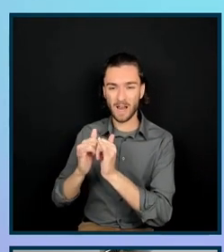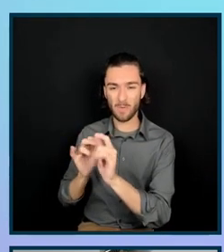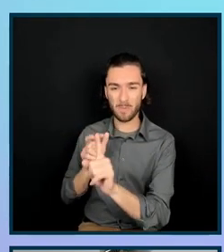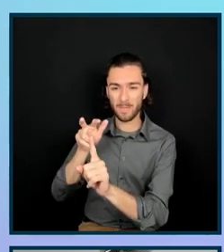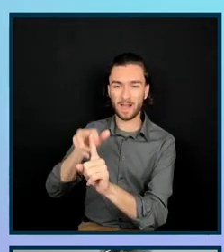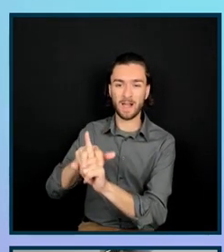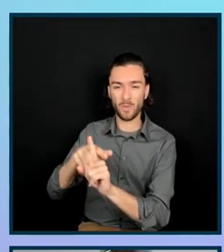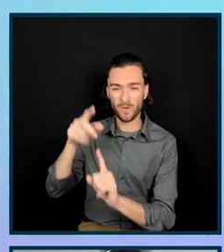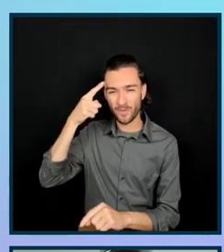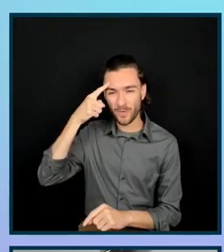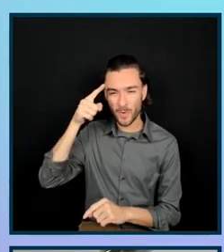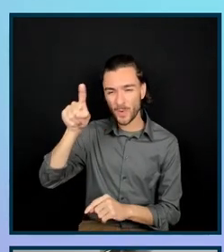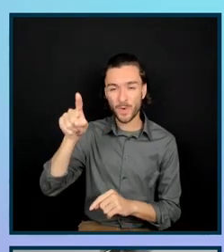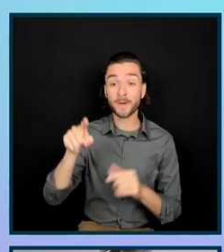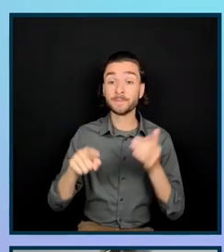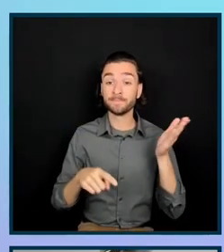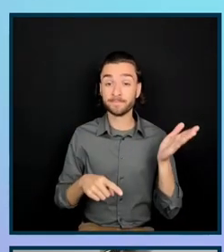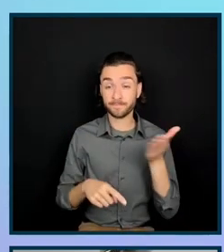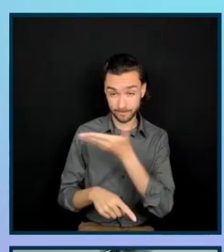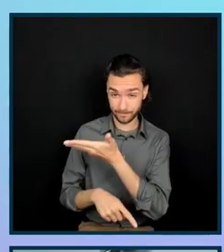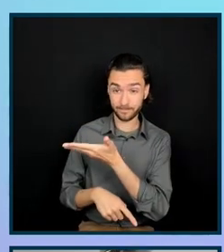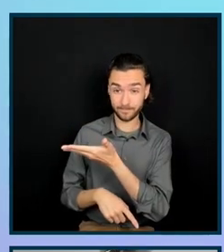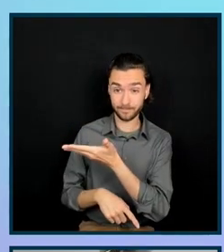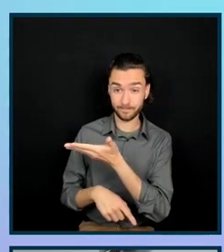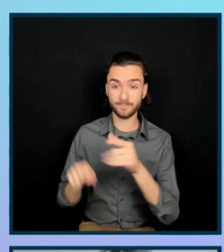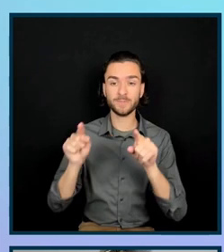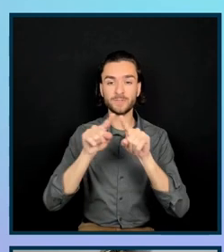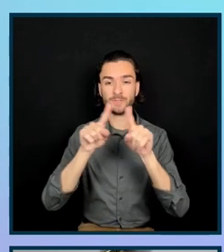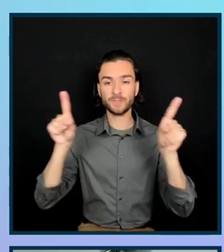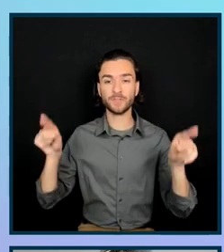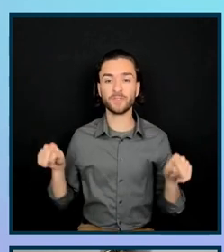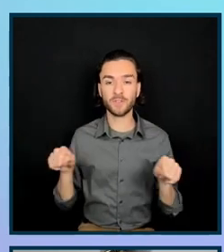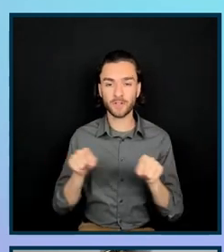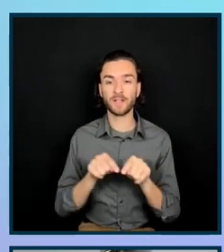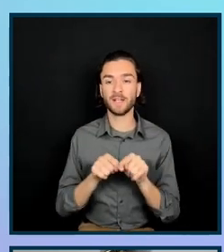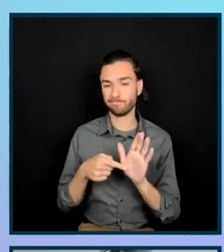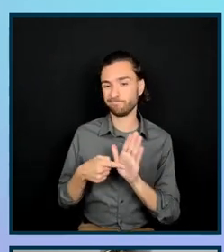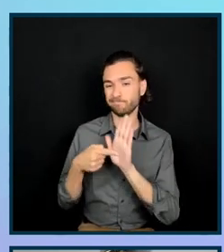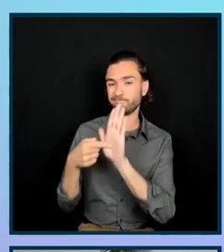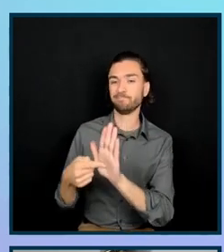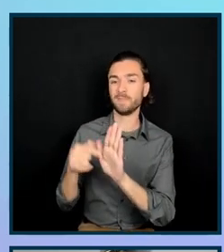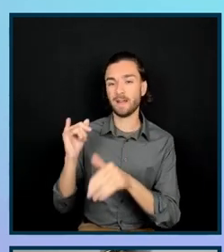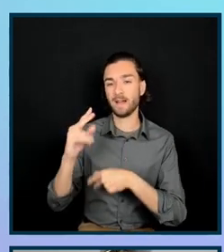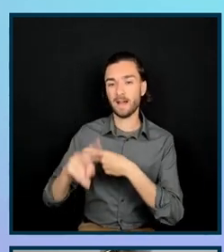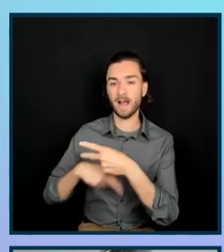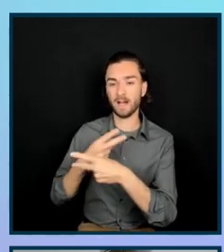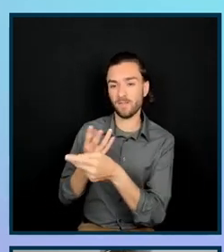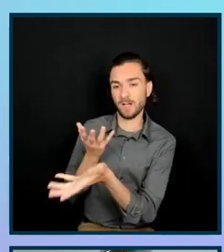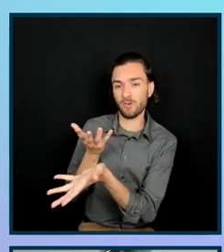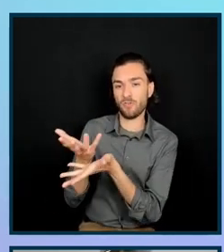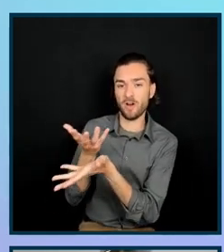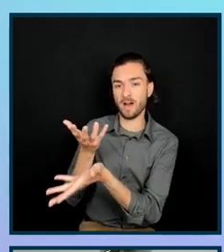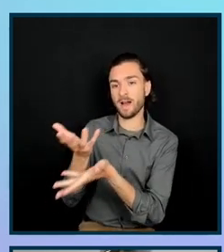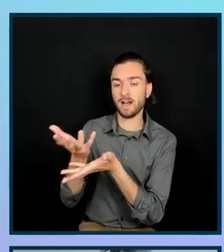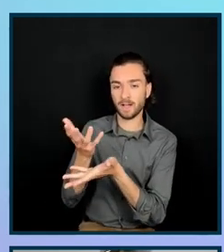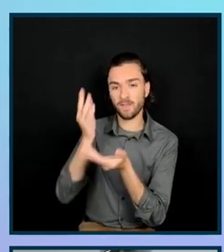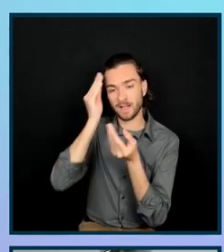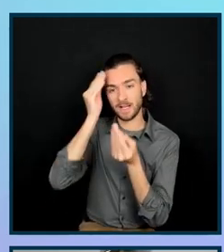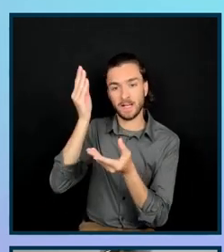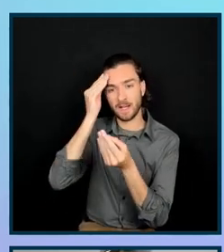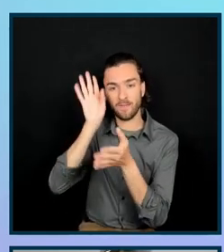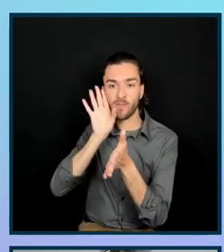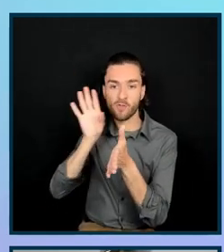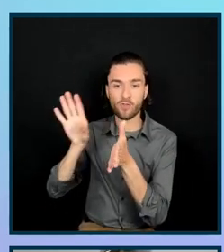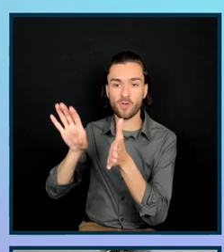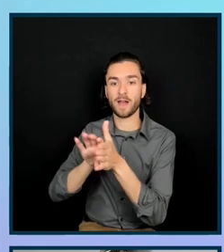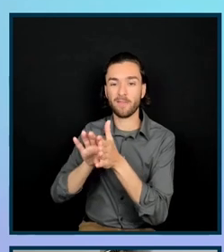On the screen here, we're showing an example of one of those interactive infographics for their available certifications. On the left hand